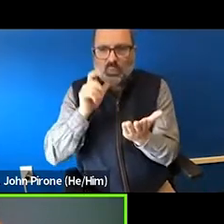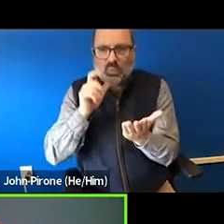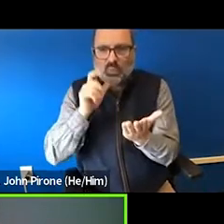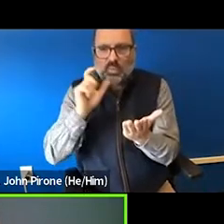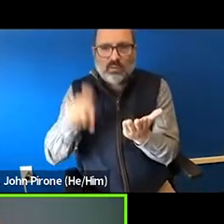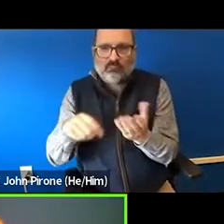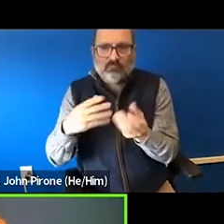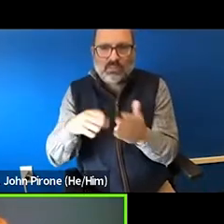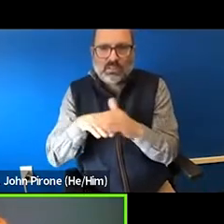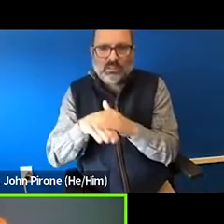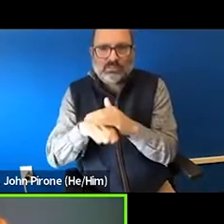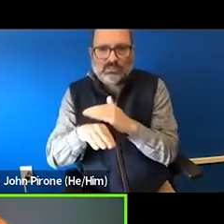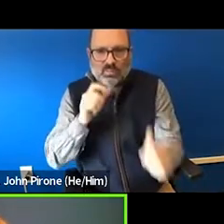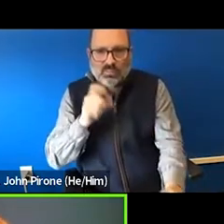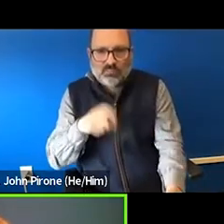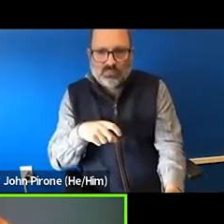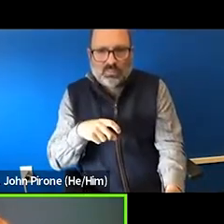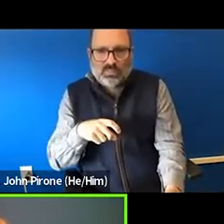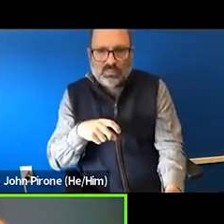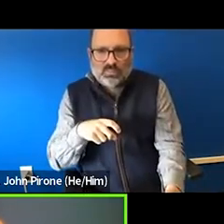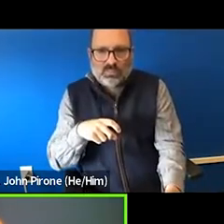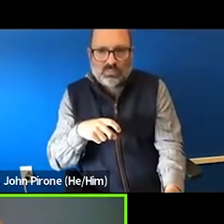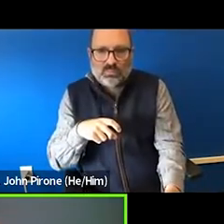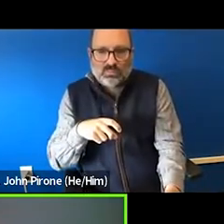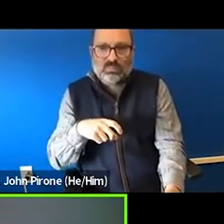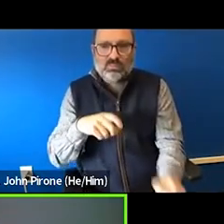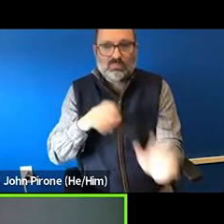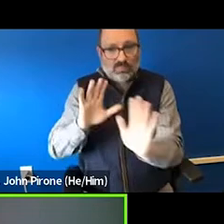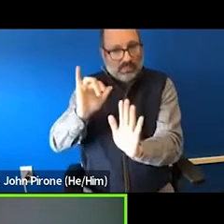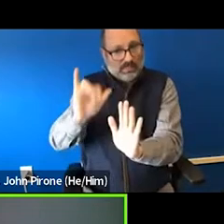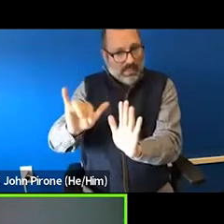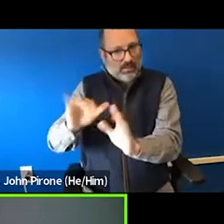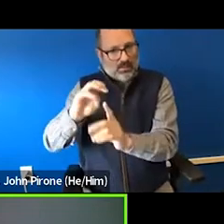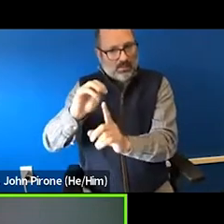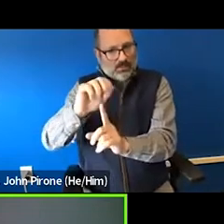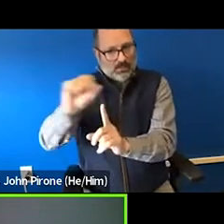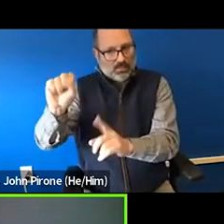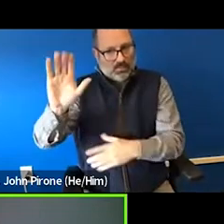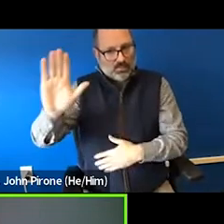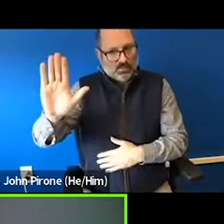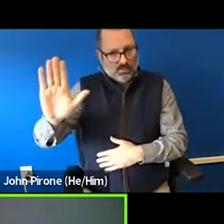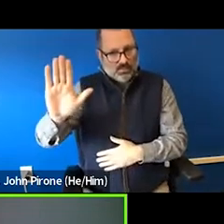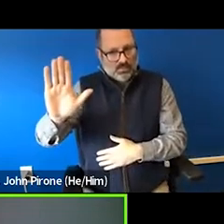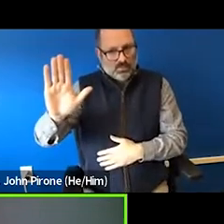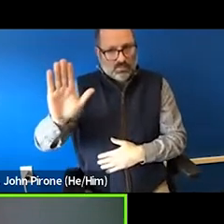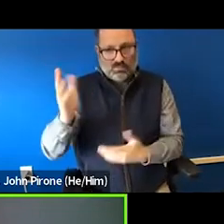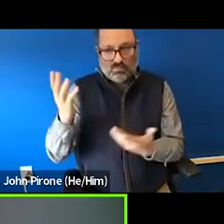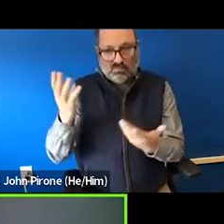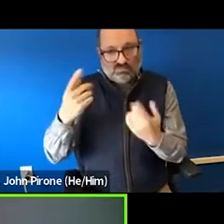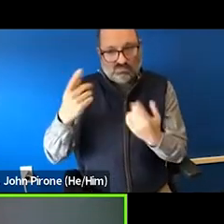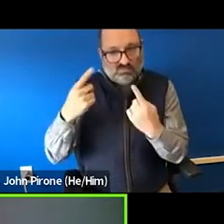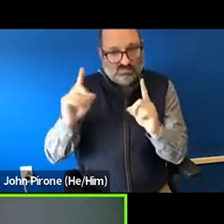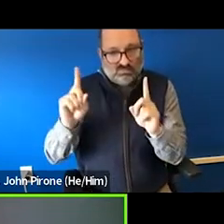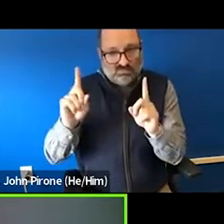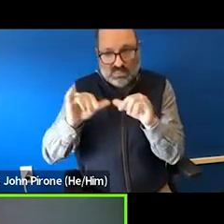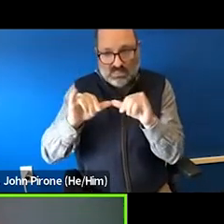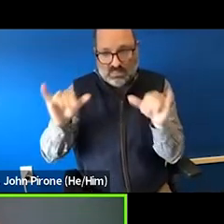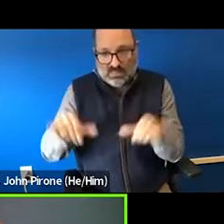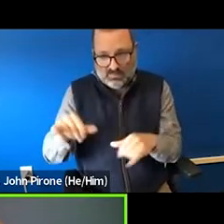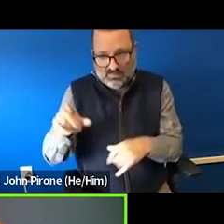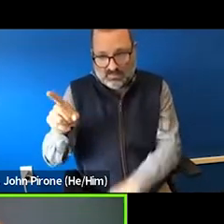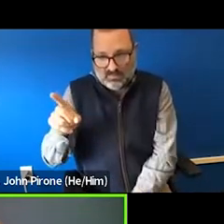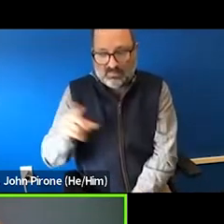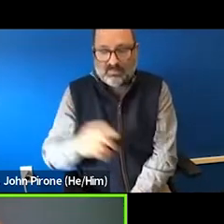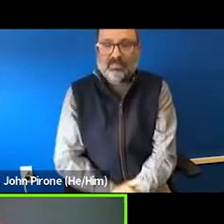interpreters and CART. But unfortunately, the website and all of the information there is not accessible